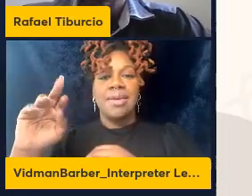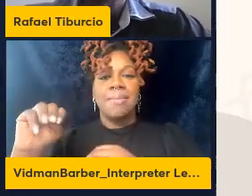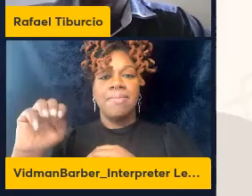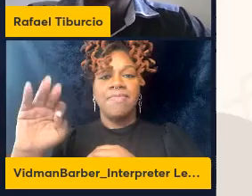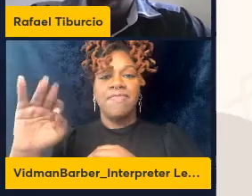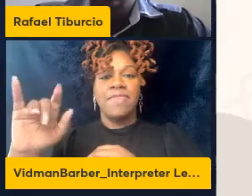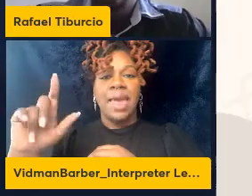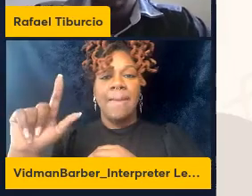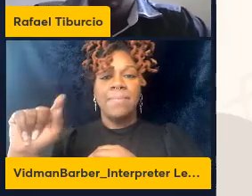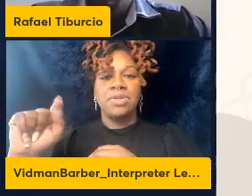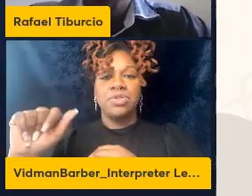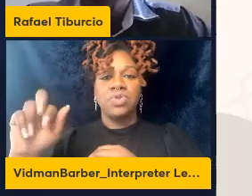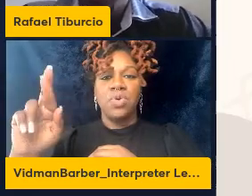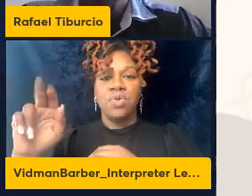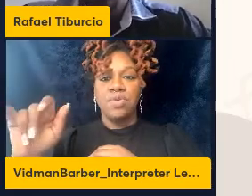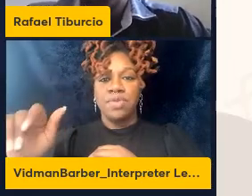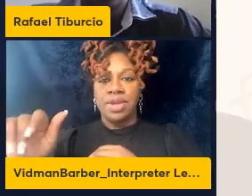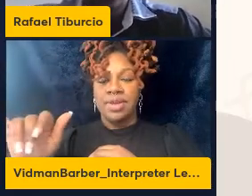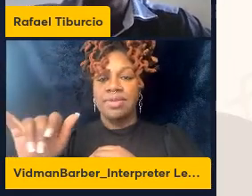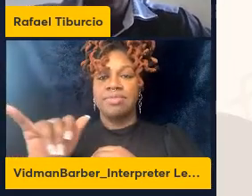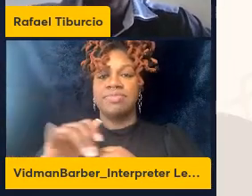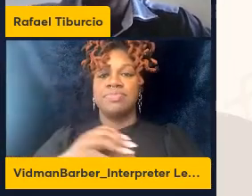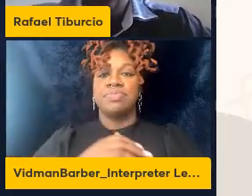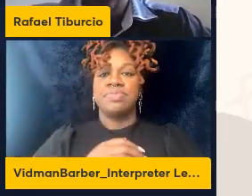compensatory mechanism in face of severe